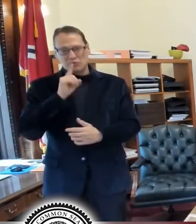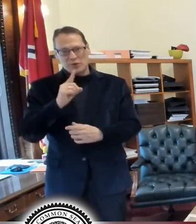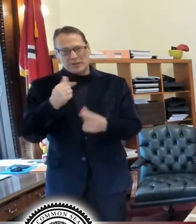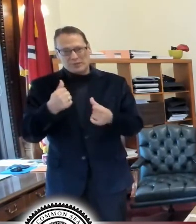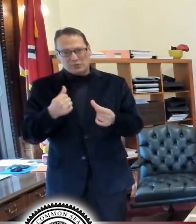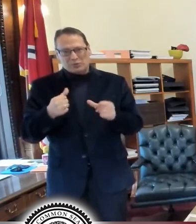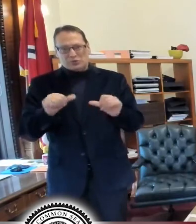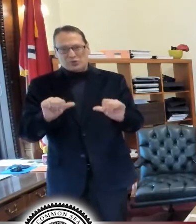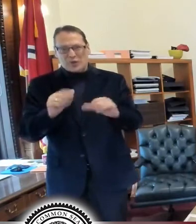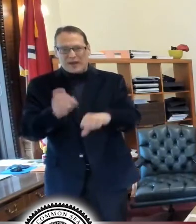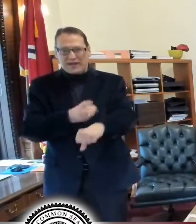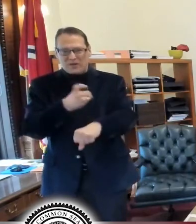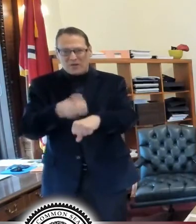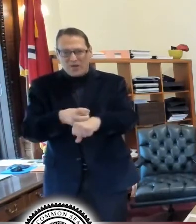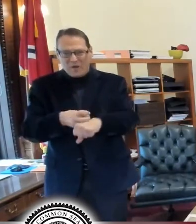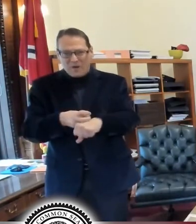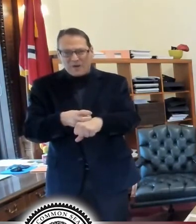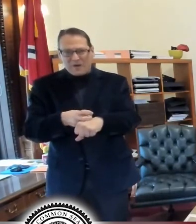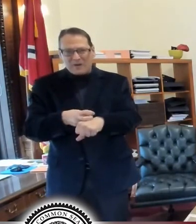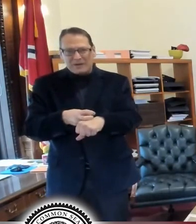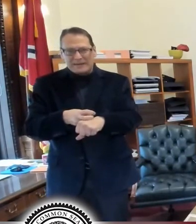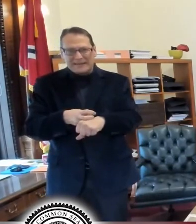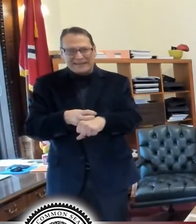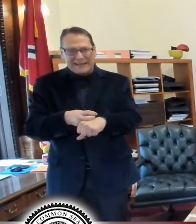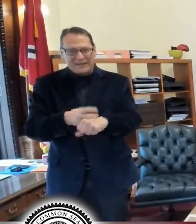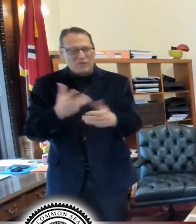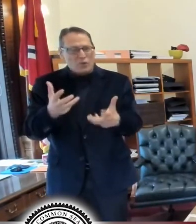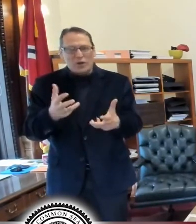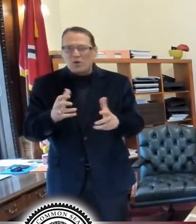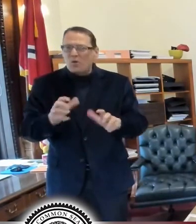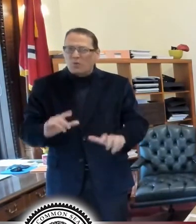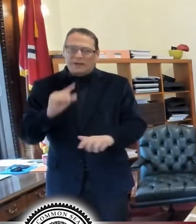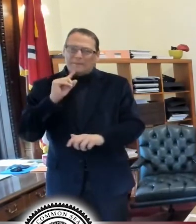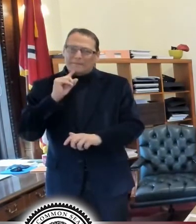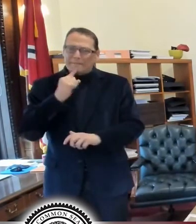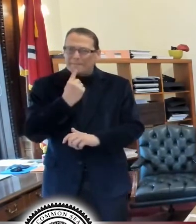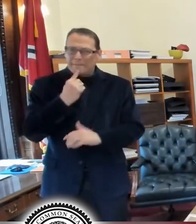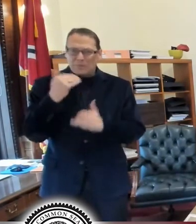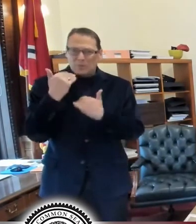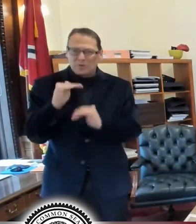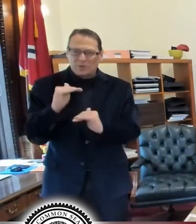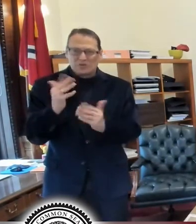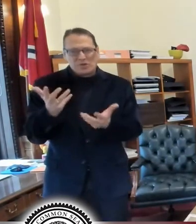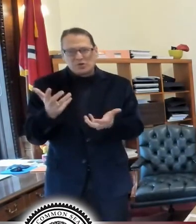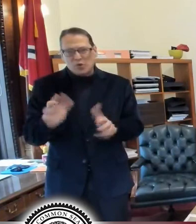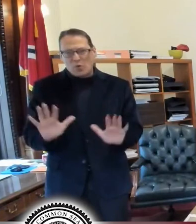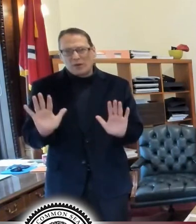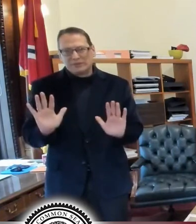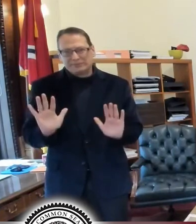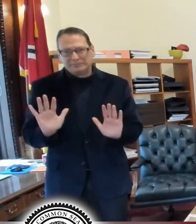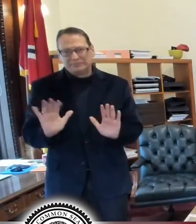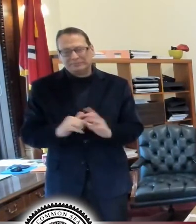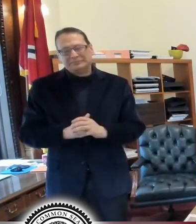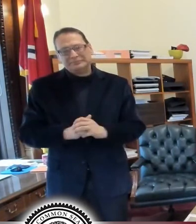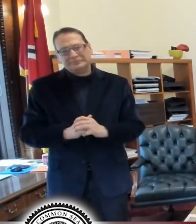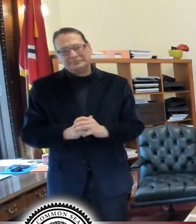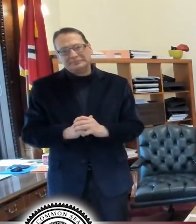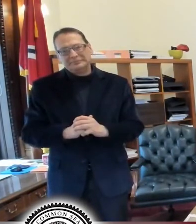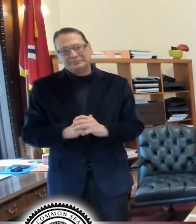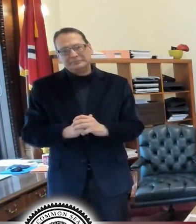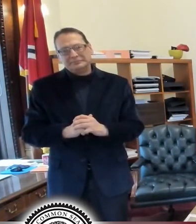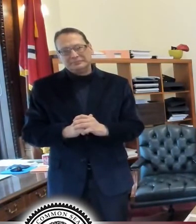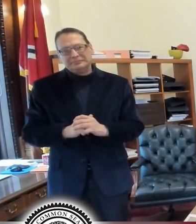not to, um, have more severe restrictions because what we know is that we're not getting, um,